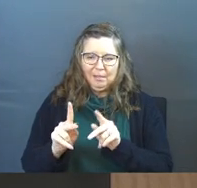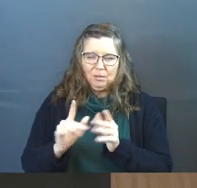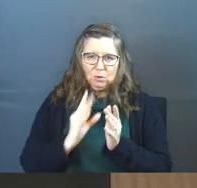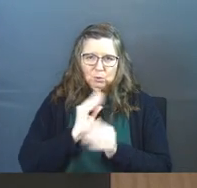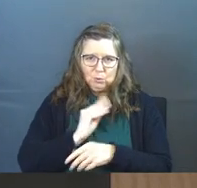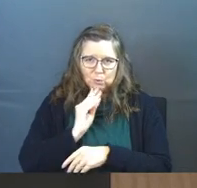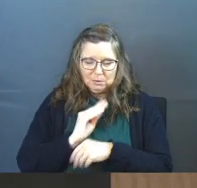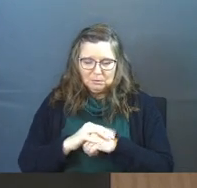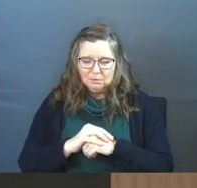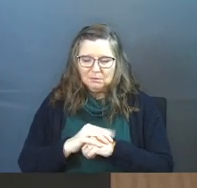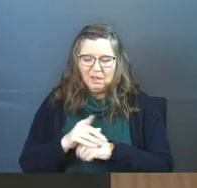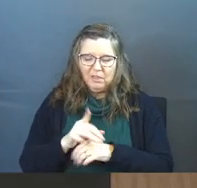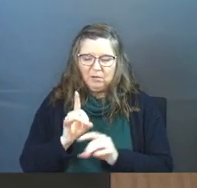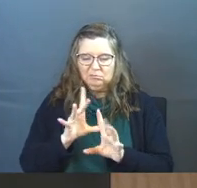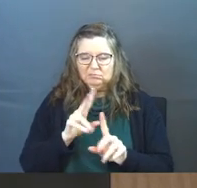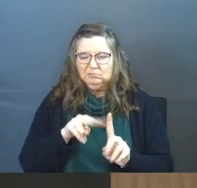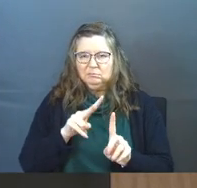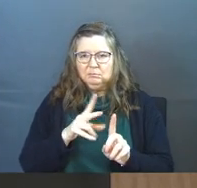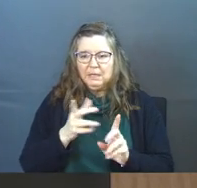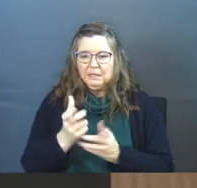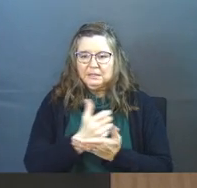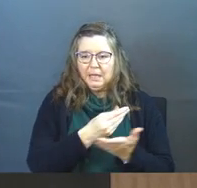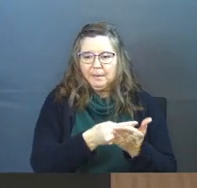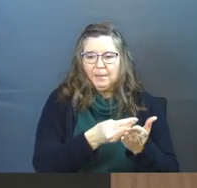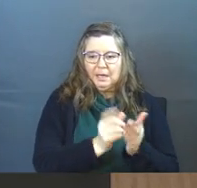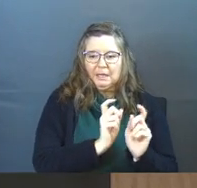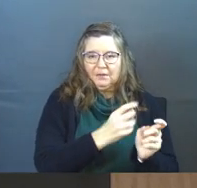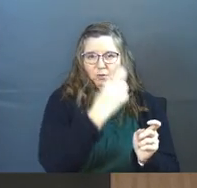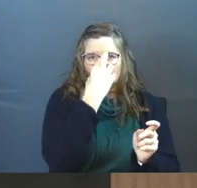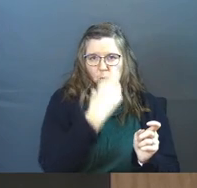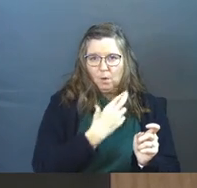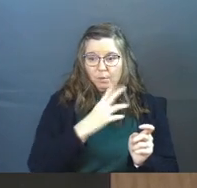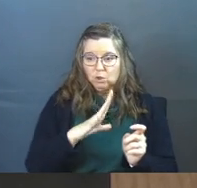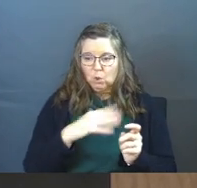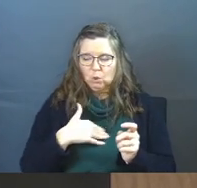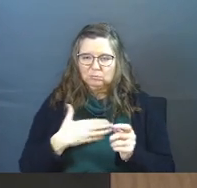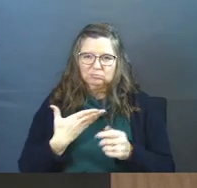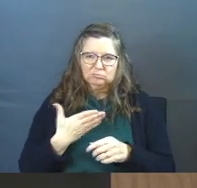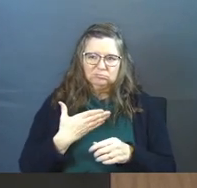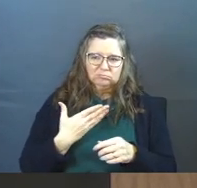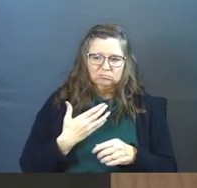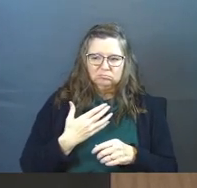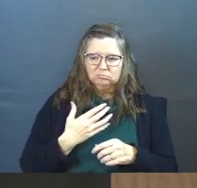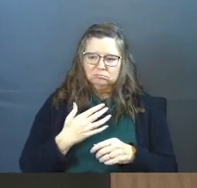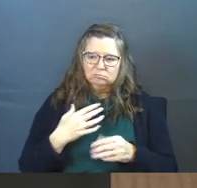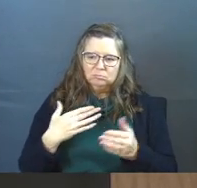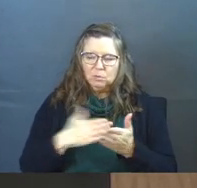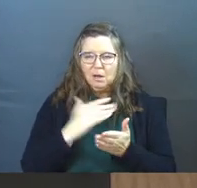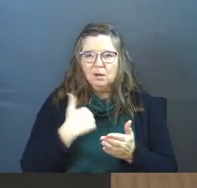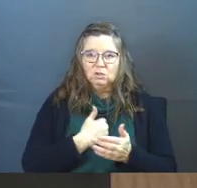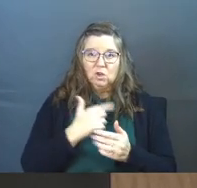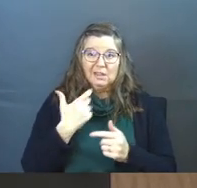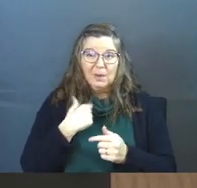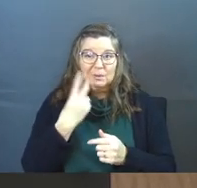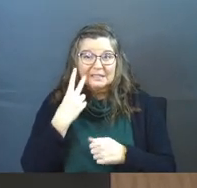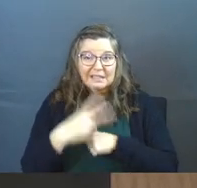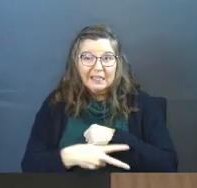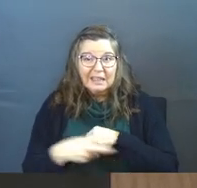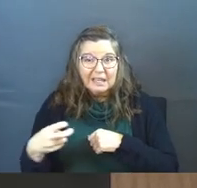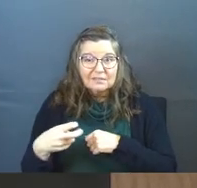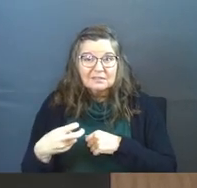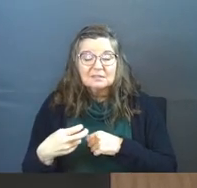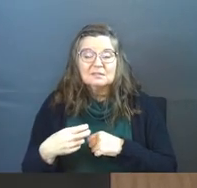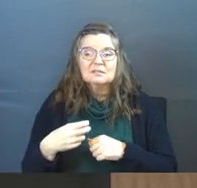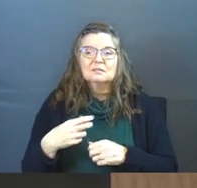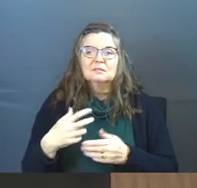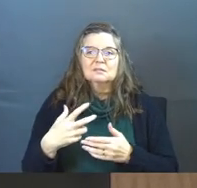the Jews. And they were taking money and giving it to the Romans. So, you're betraying our culture. A lot of times they were seen as thieves that were taking more